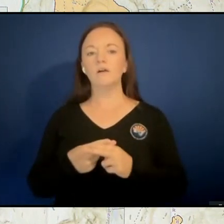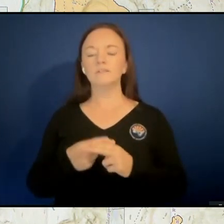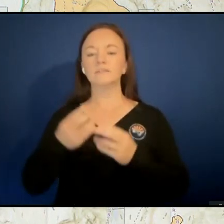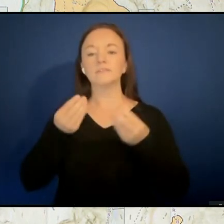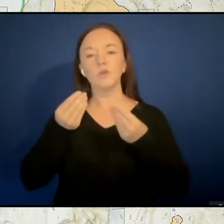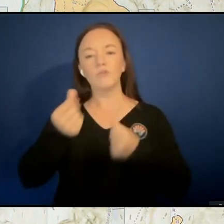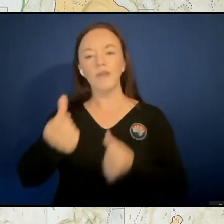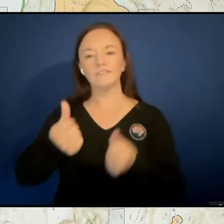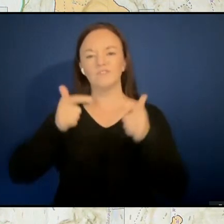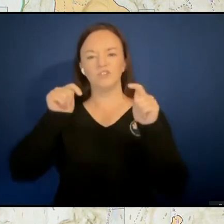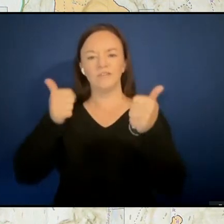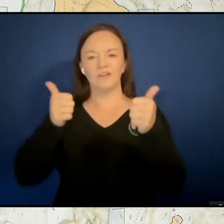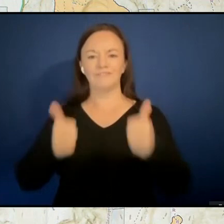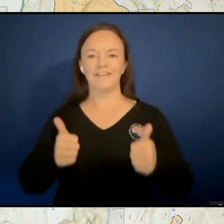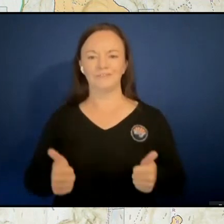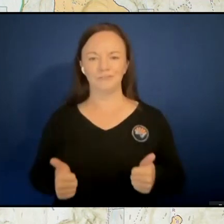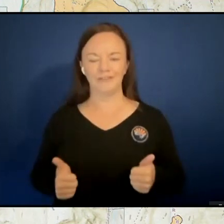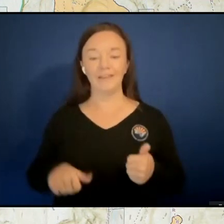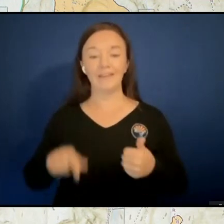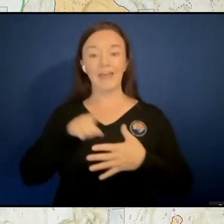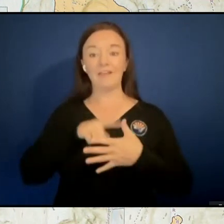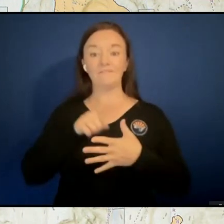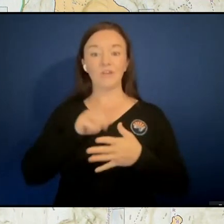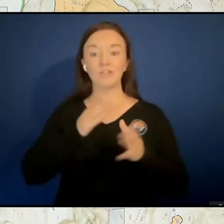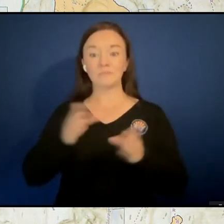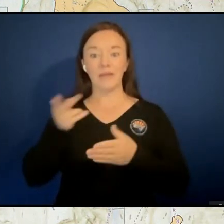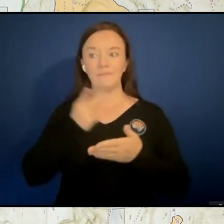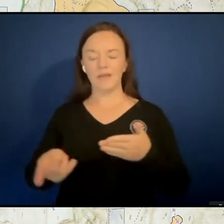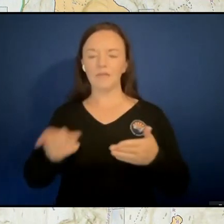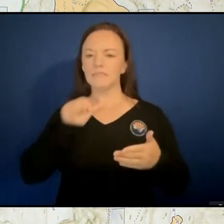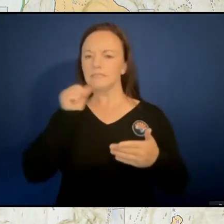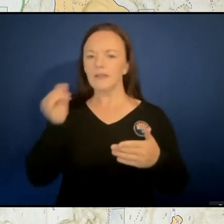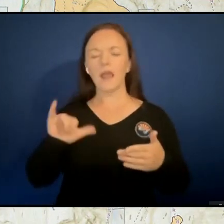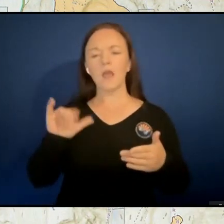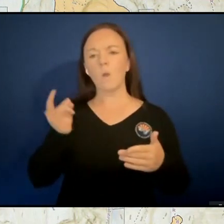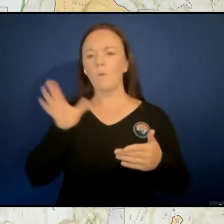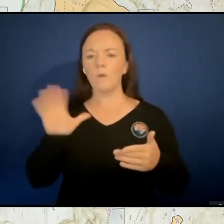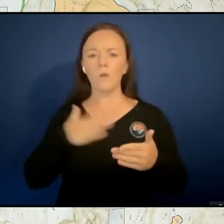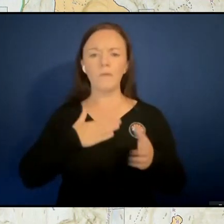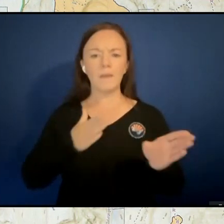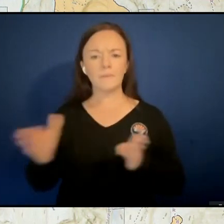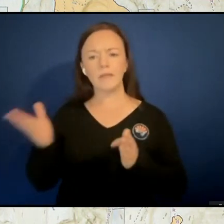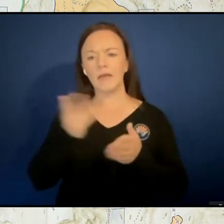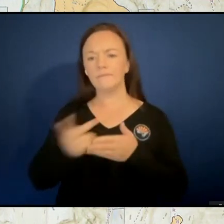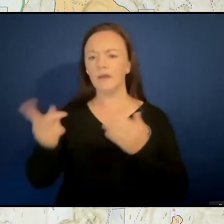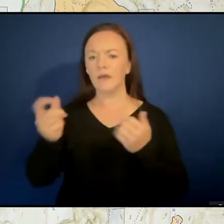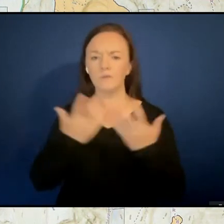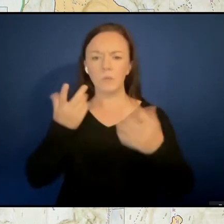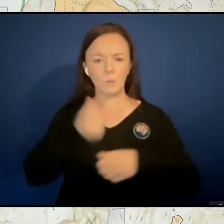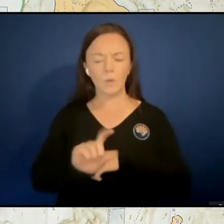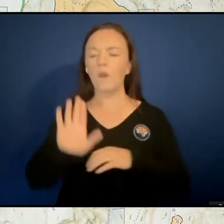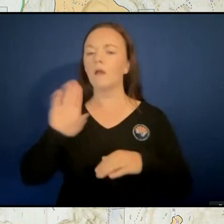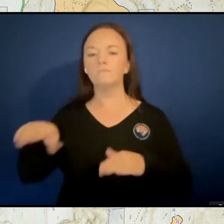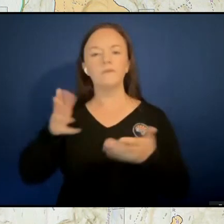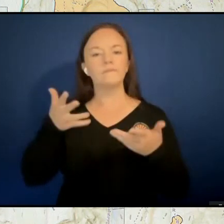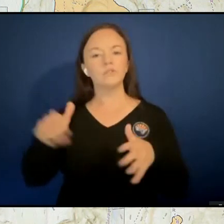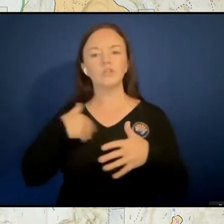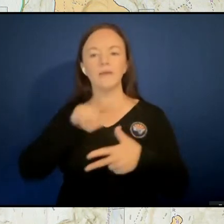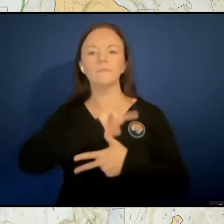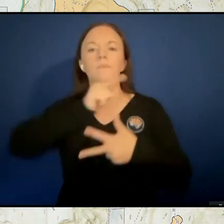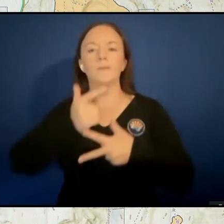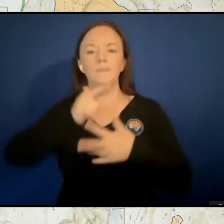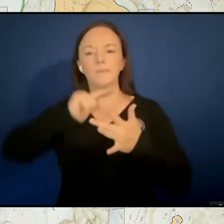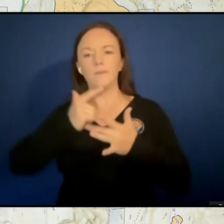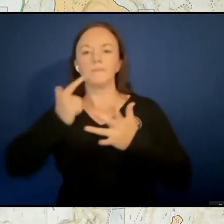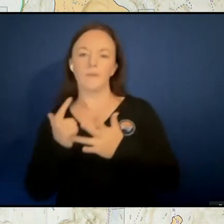first plan fails, you're not like, oh no, everything's ruined. My plan failed. You're like, all right, we're going to go down to the second plan. we're going down to the third plan. The, the reason